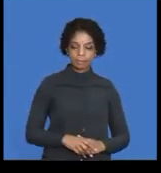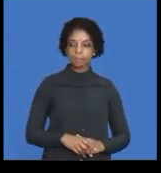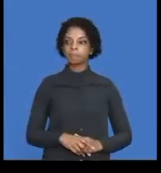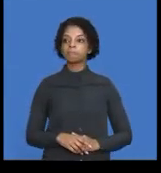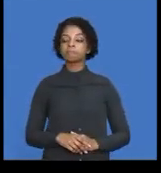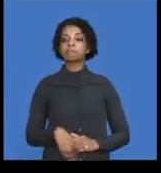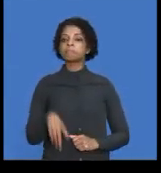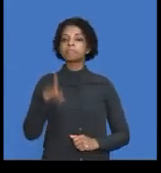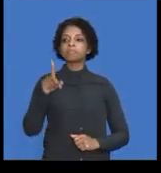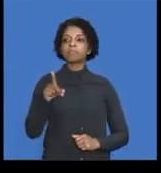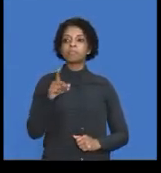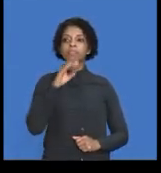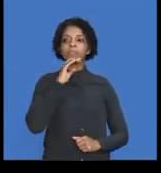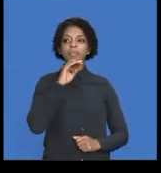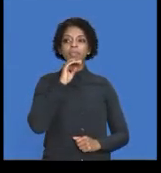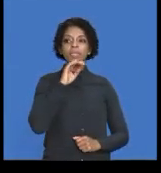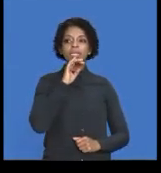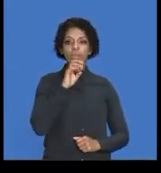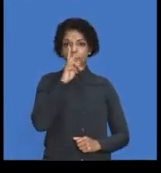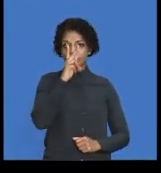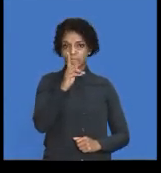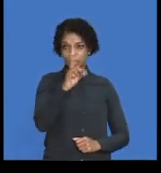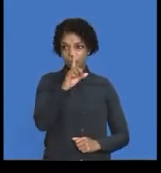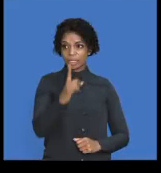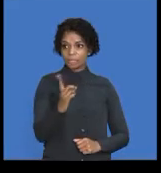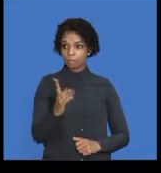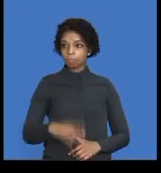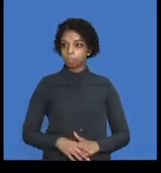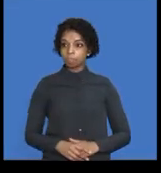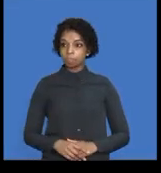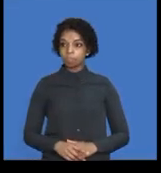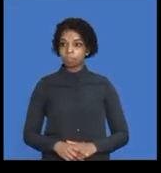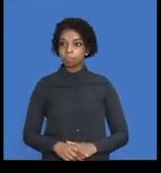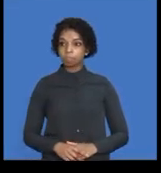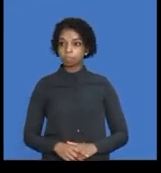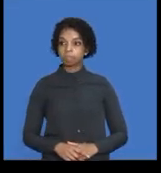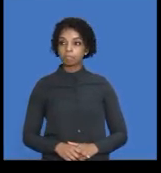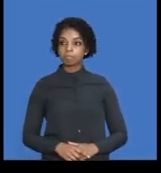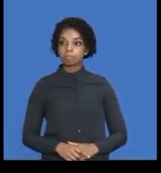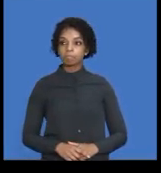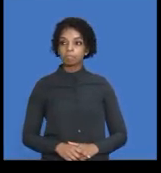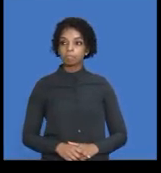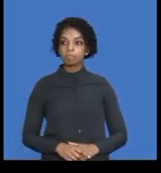see here that, let's look at the information so we know what we're talking about.